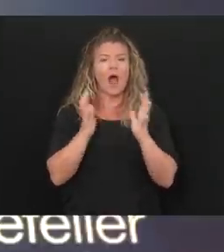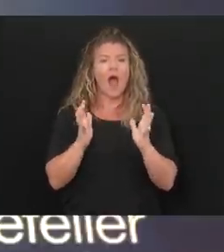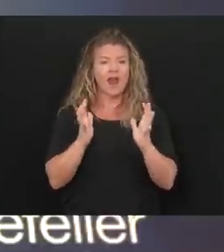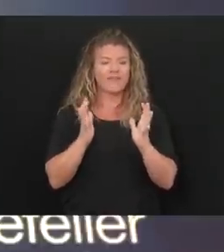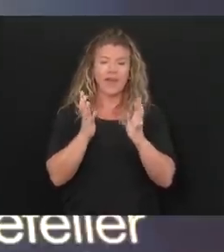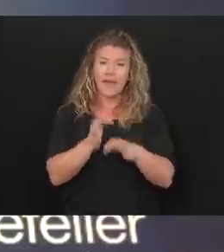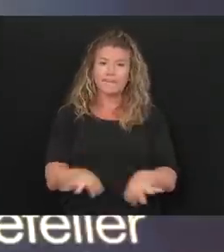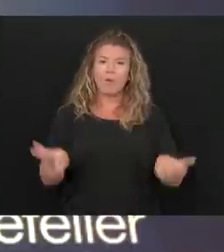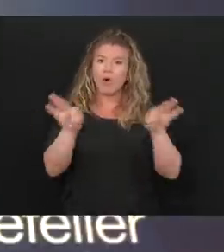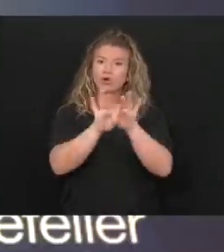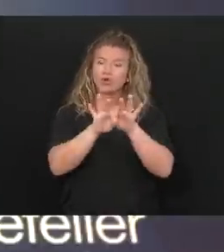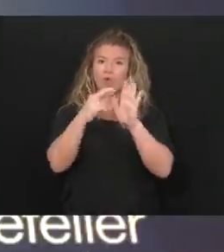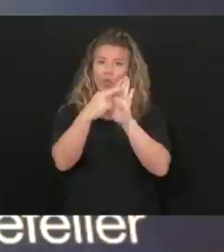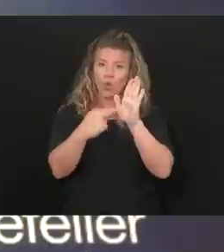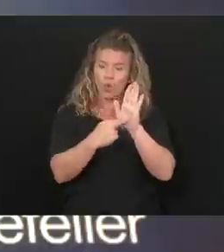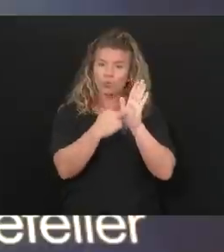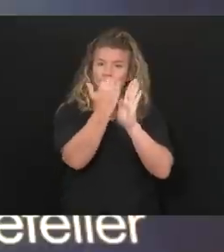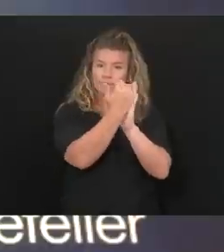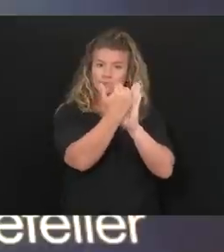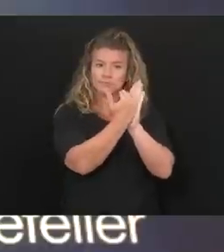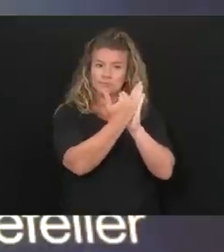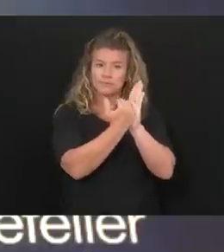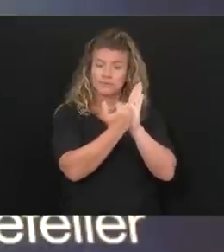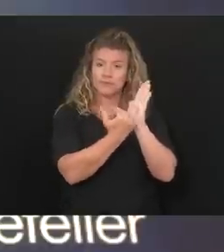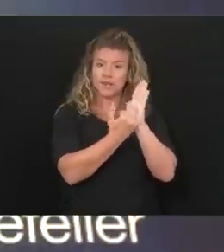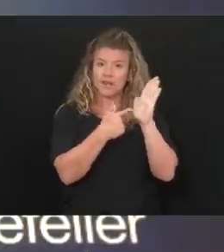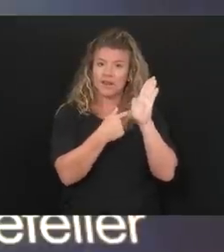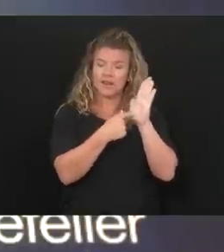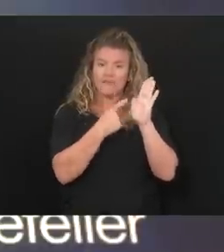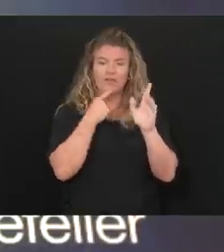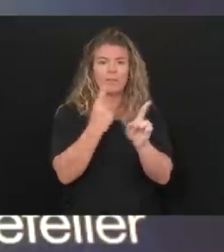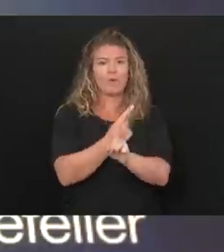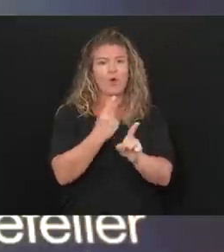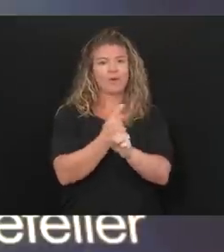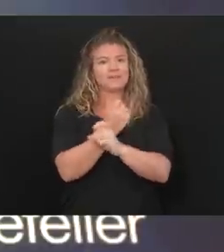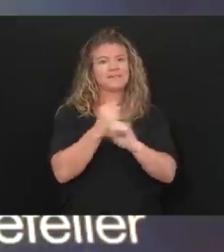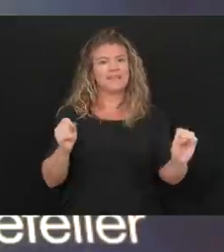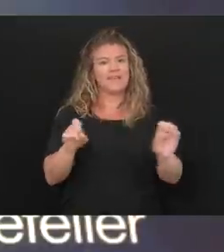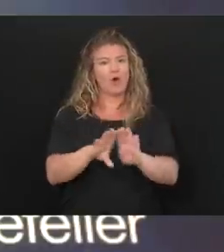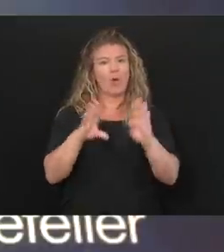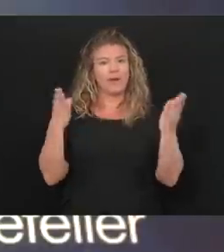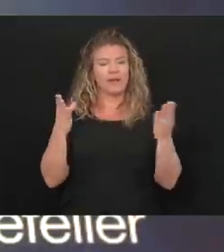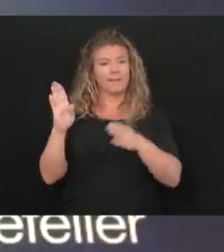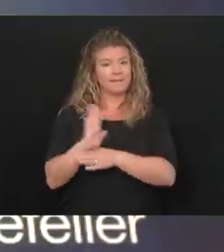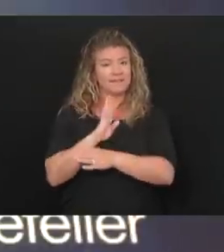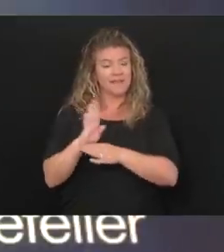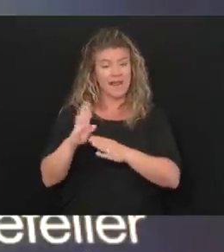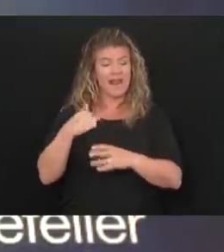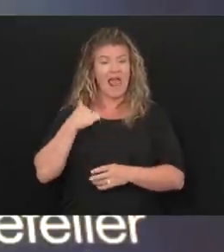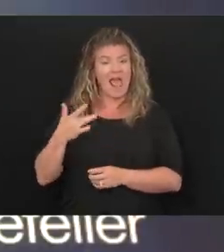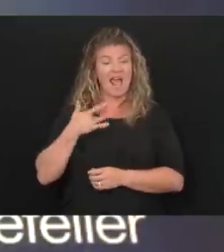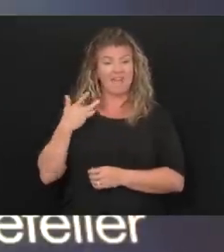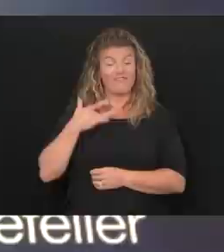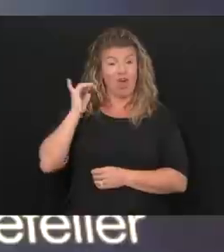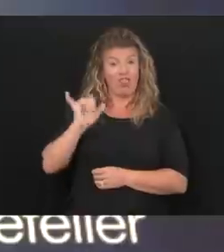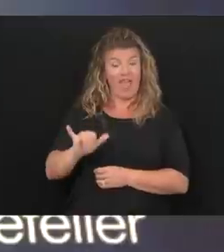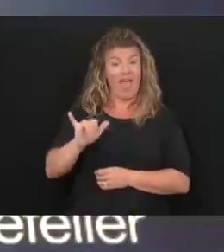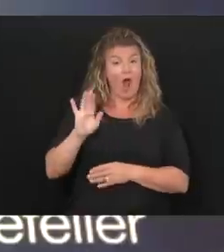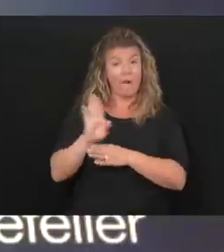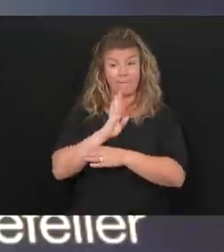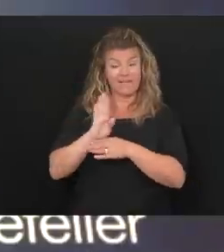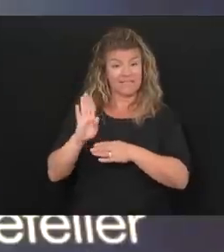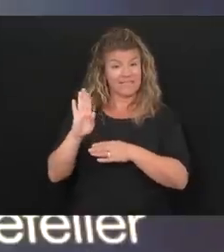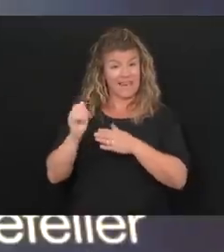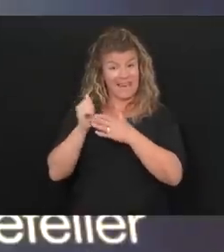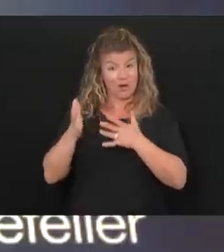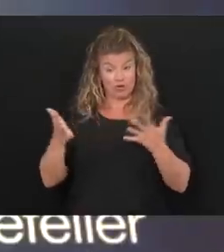important guidance for the appropriate and safe opening of these businesses, which I think that our business leaders have been